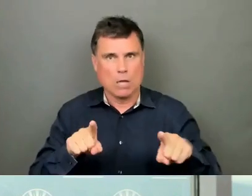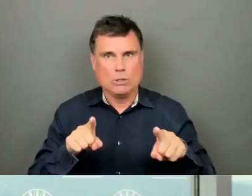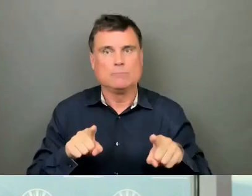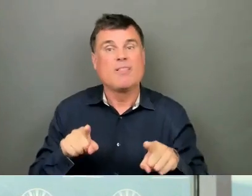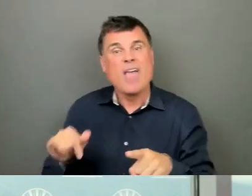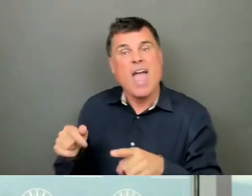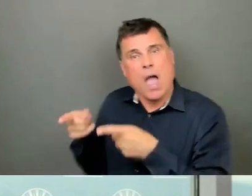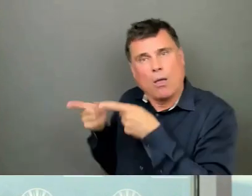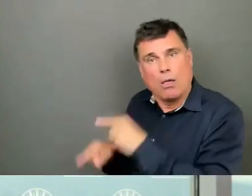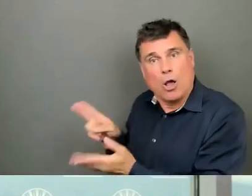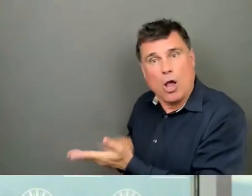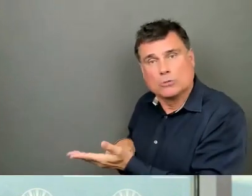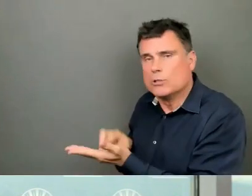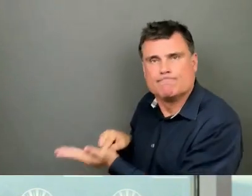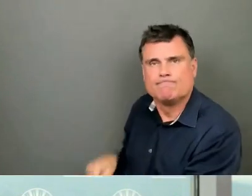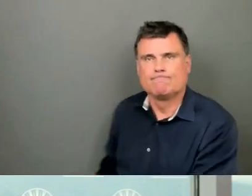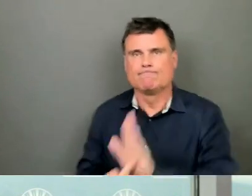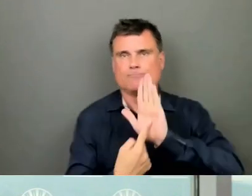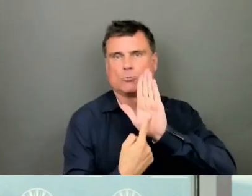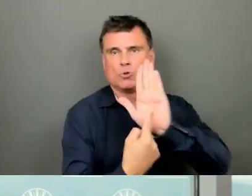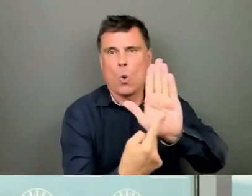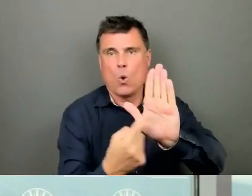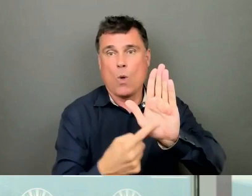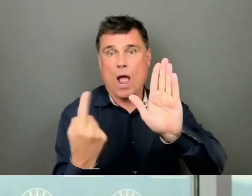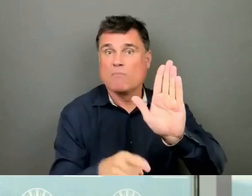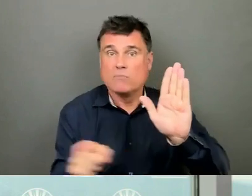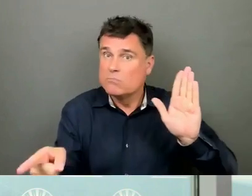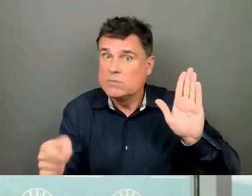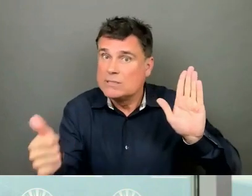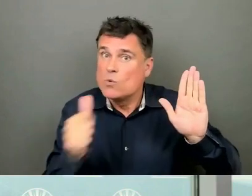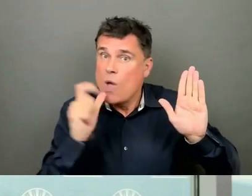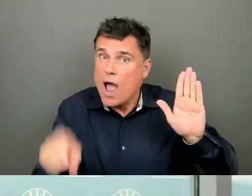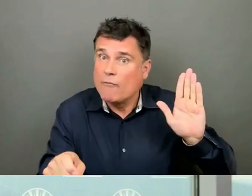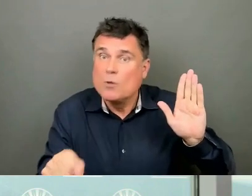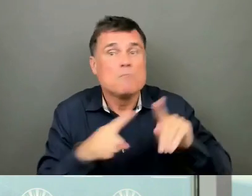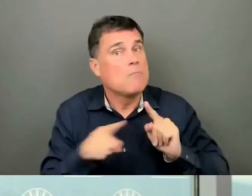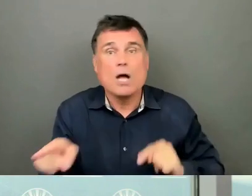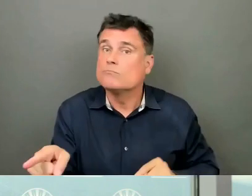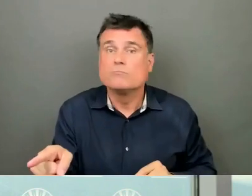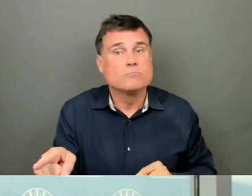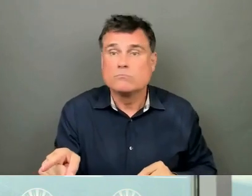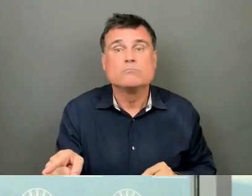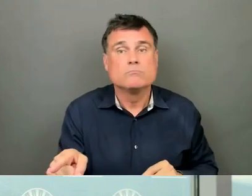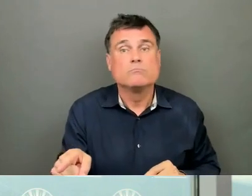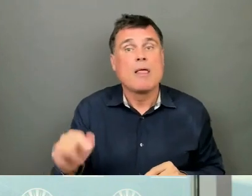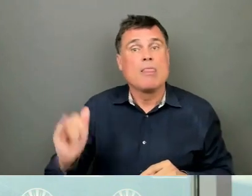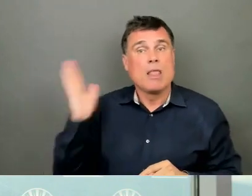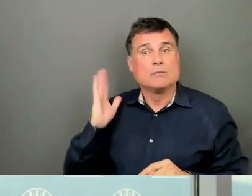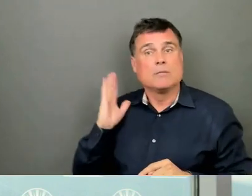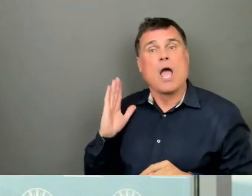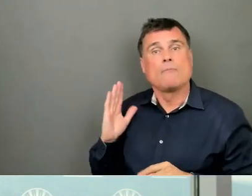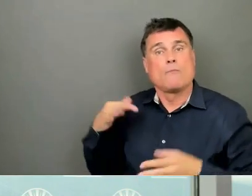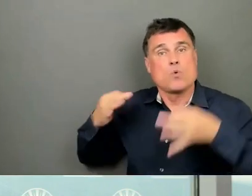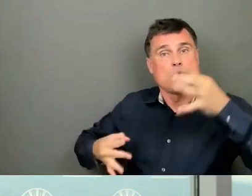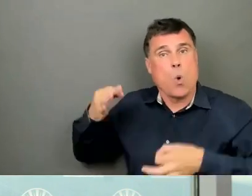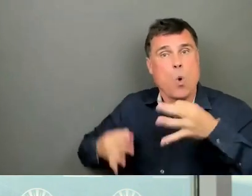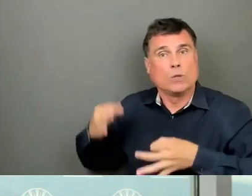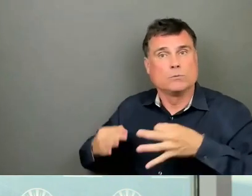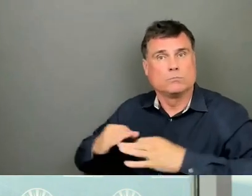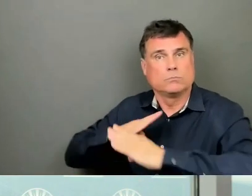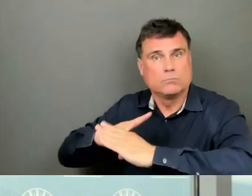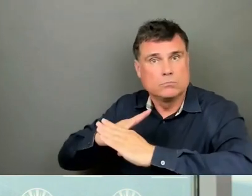contract to the public. They didn't have to do that. They had a date scheduled in court and a legal argument to make.